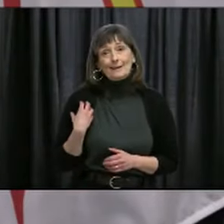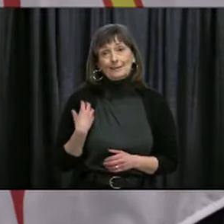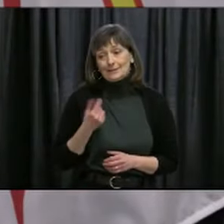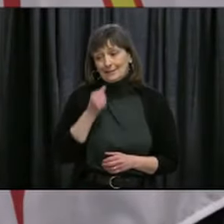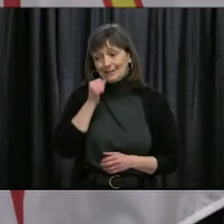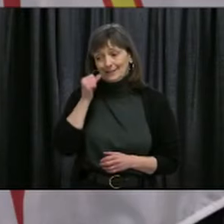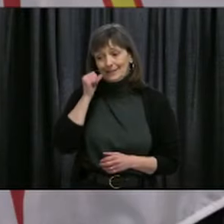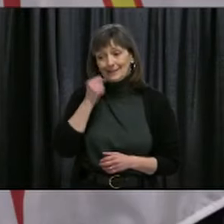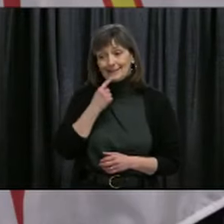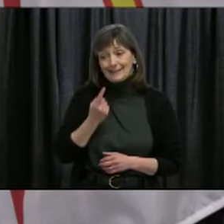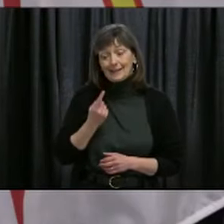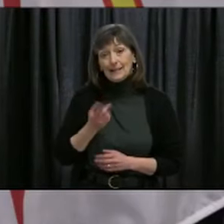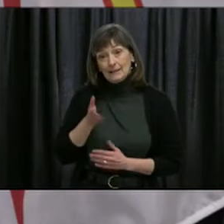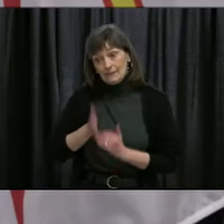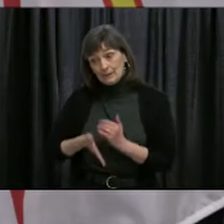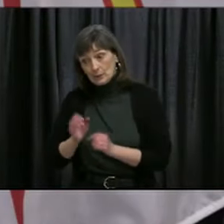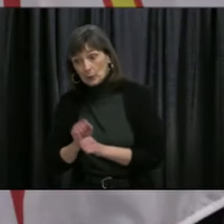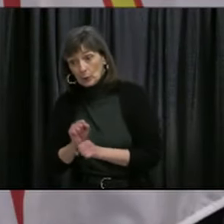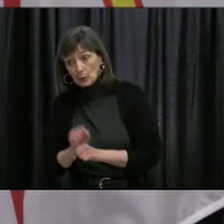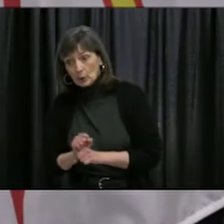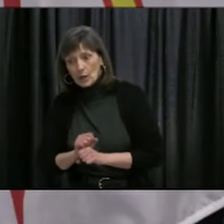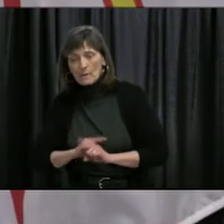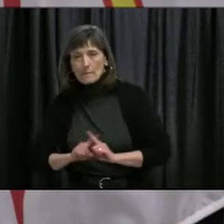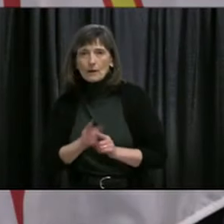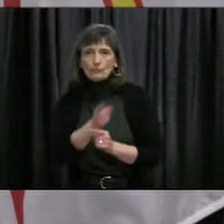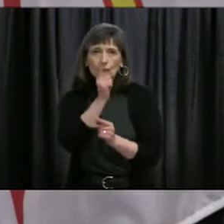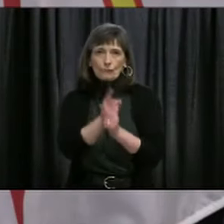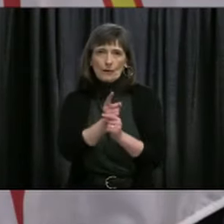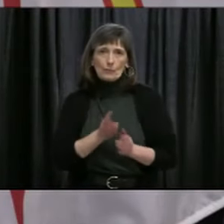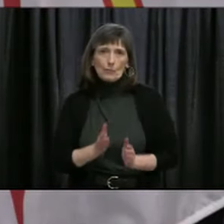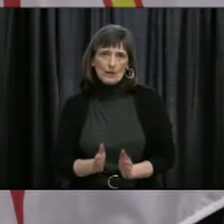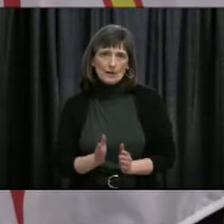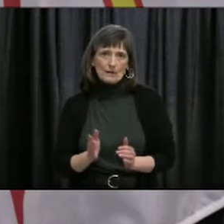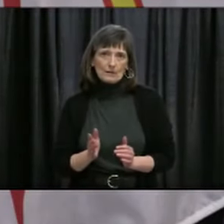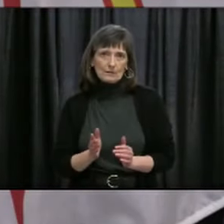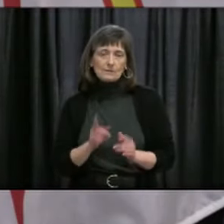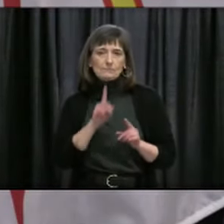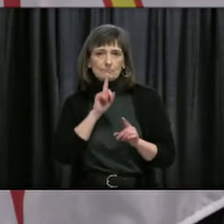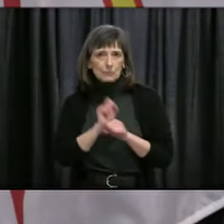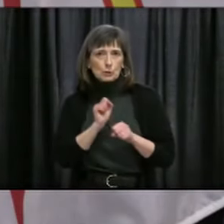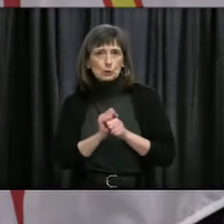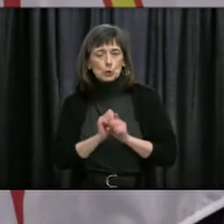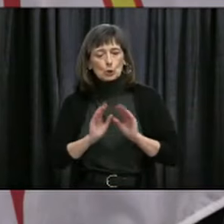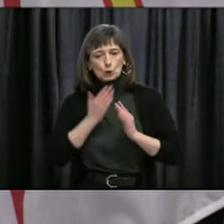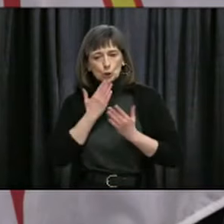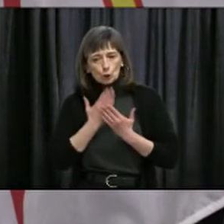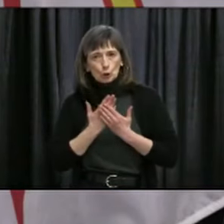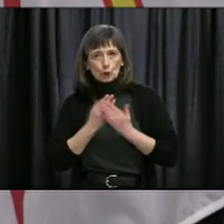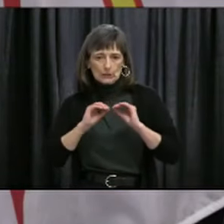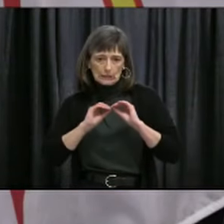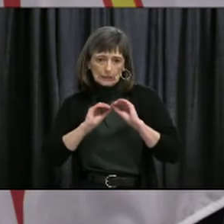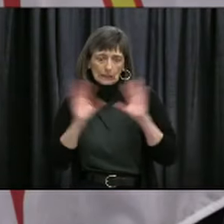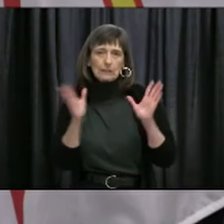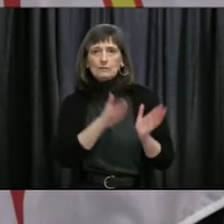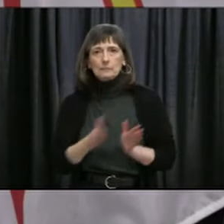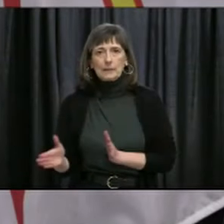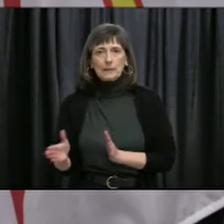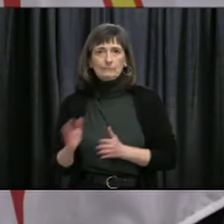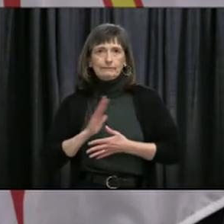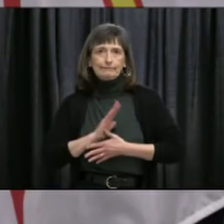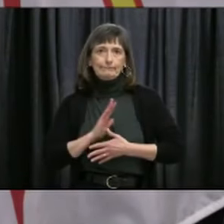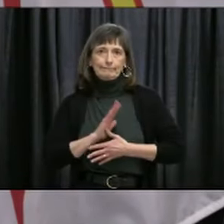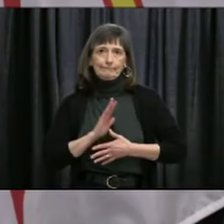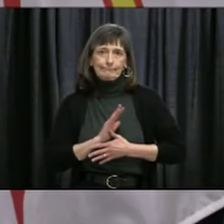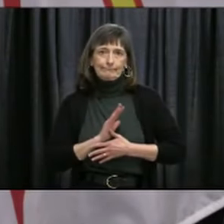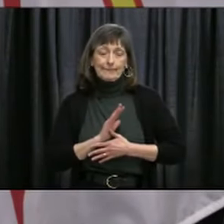not just get the work done, but get it done right. That remains our priority. Our priority will always be